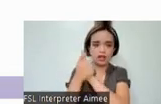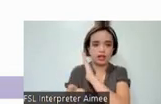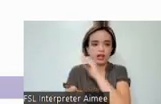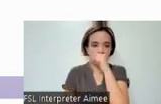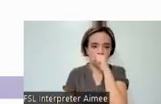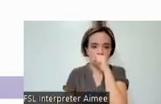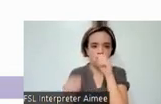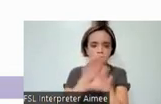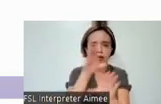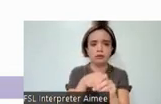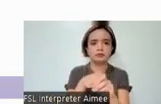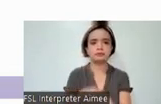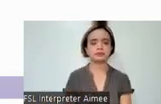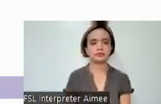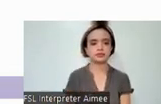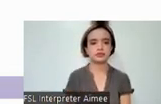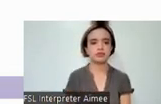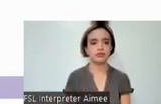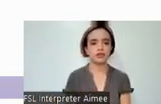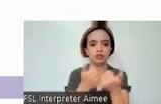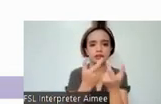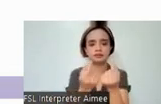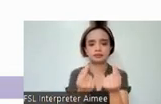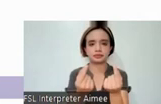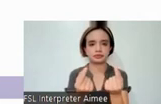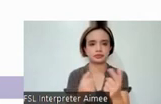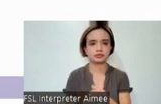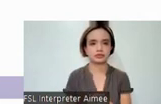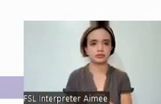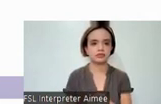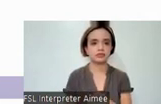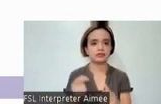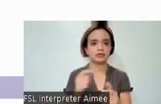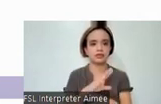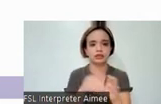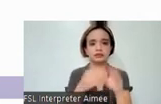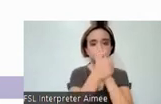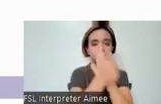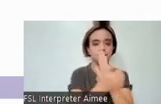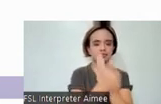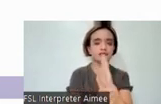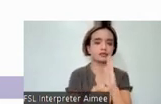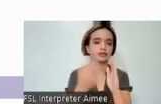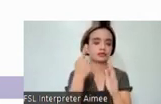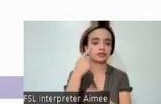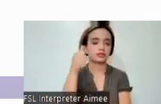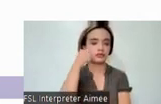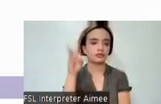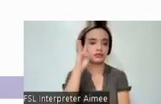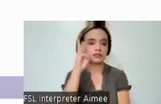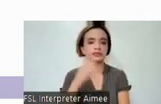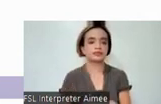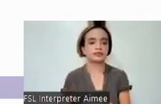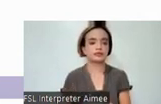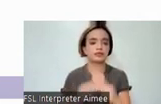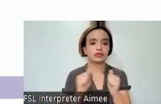would include in the test. To do this, we checked the correlations among all the skills under phonological awareness, retaining those with